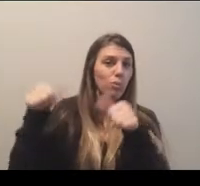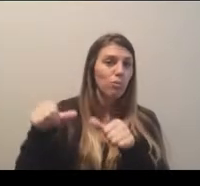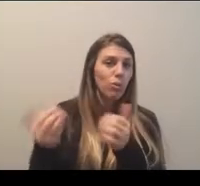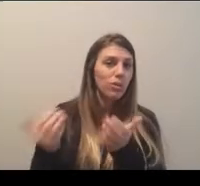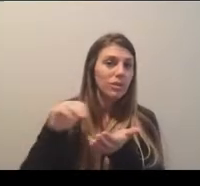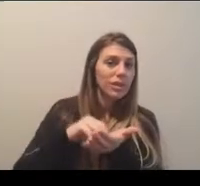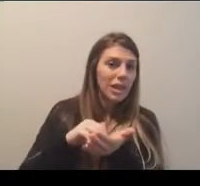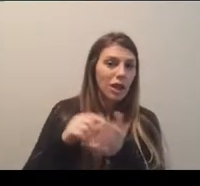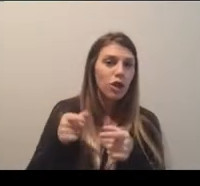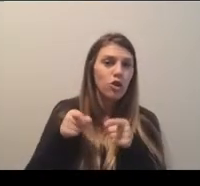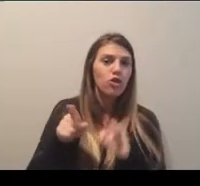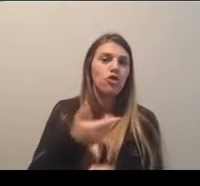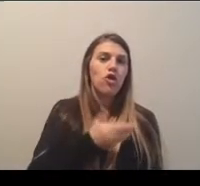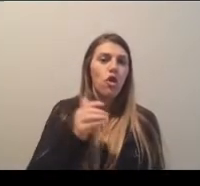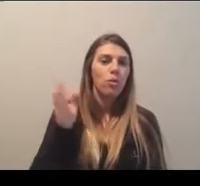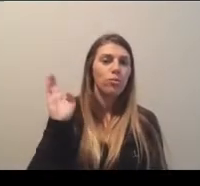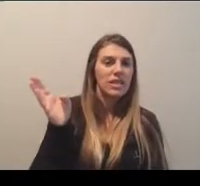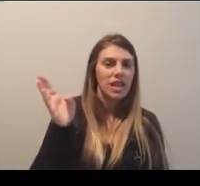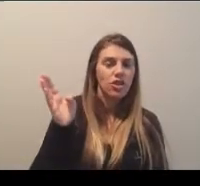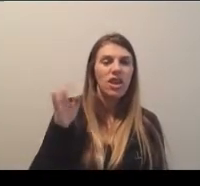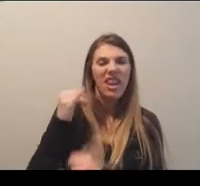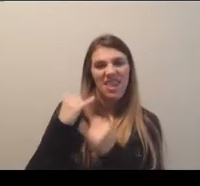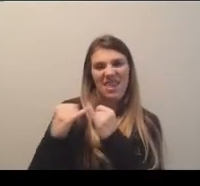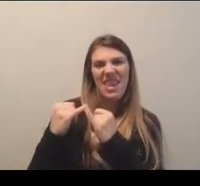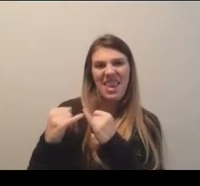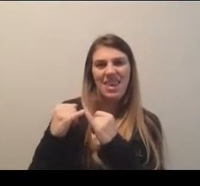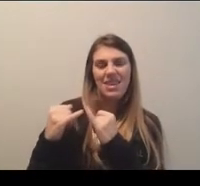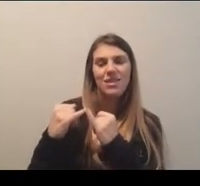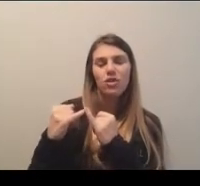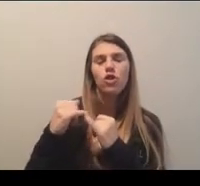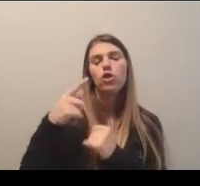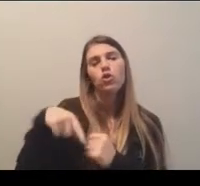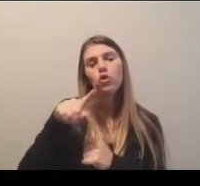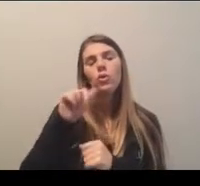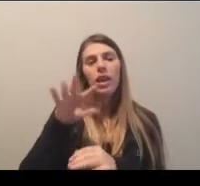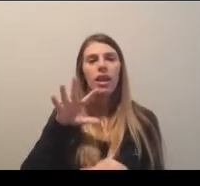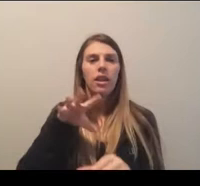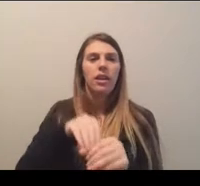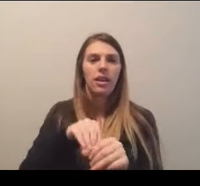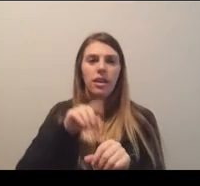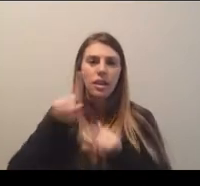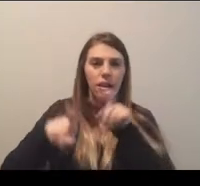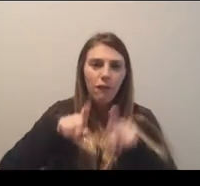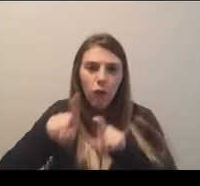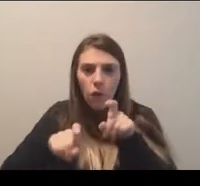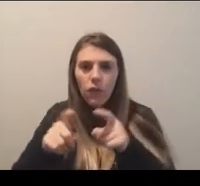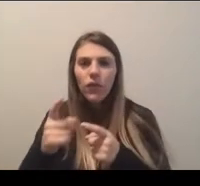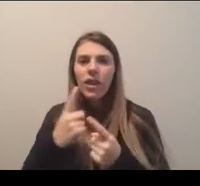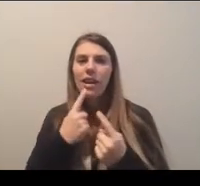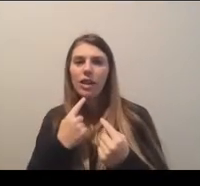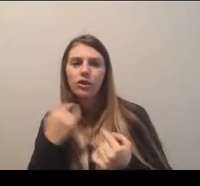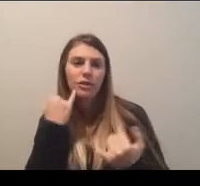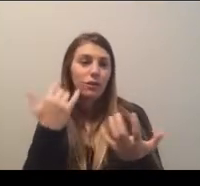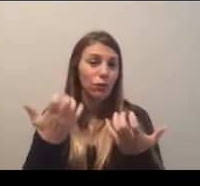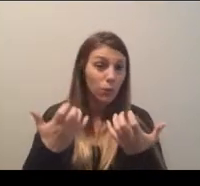during the presentation and particularly at the end so that you can engage in question and answer as you would like to.